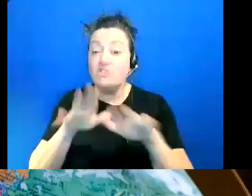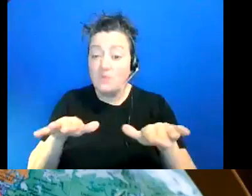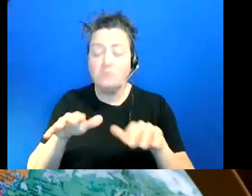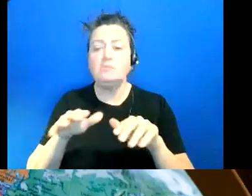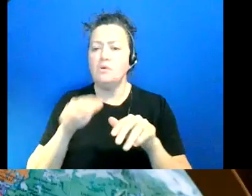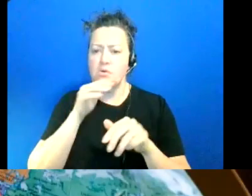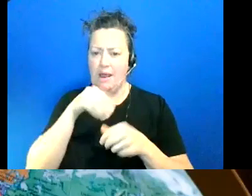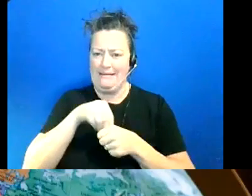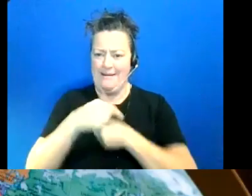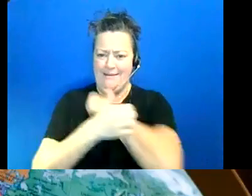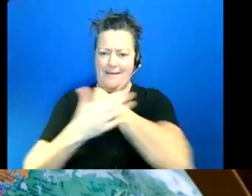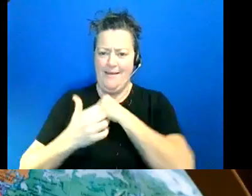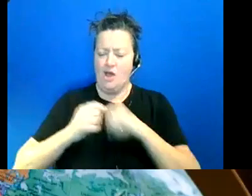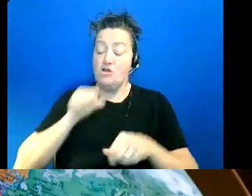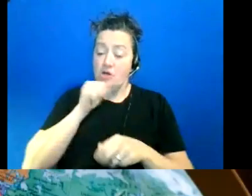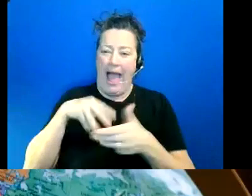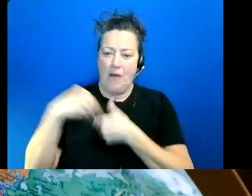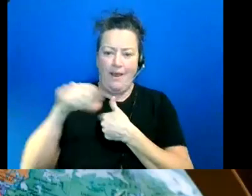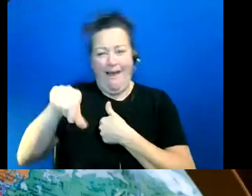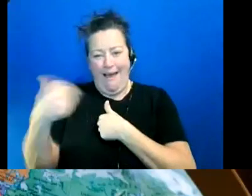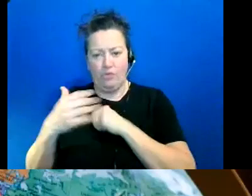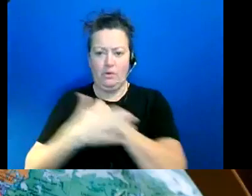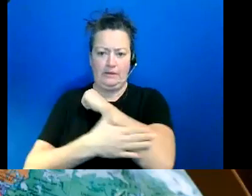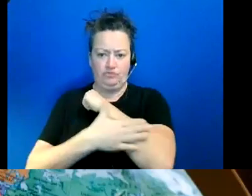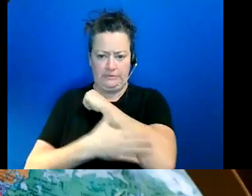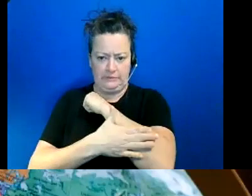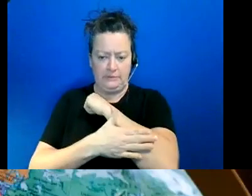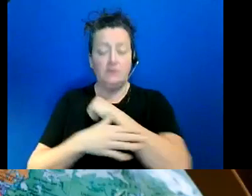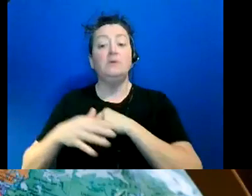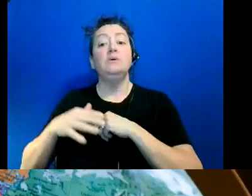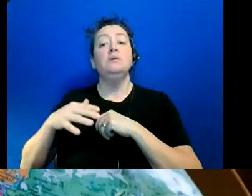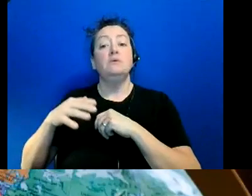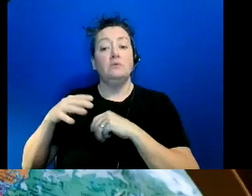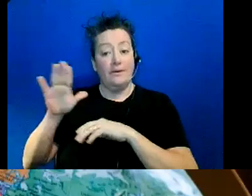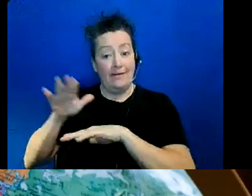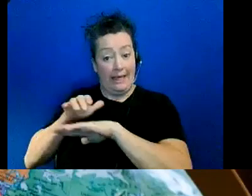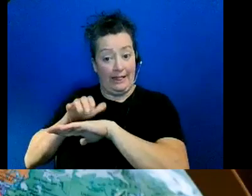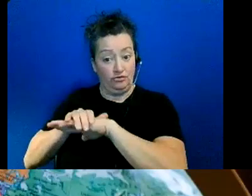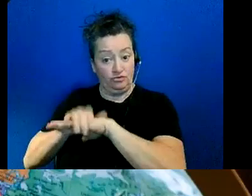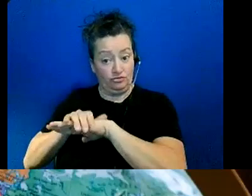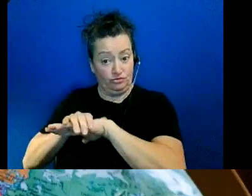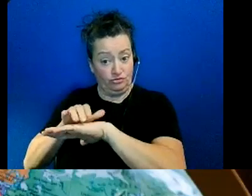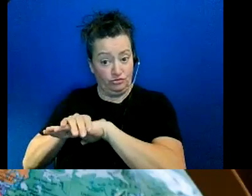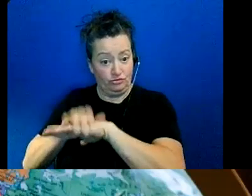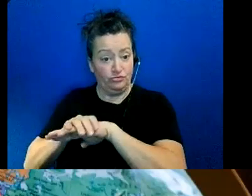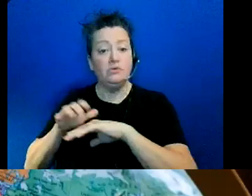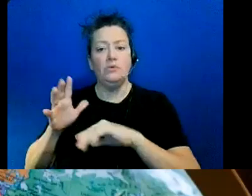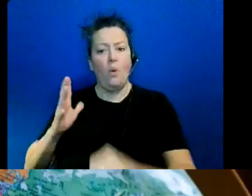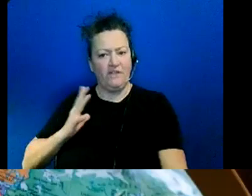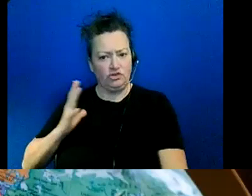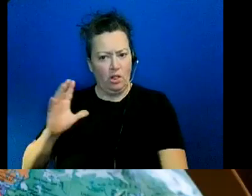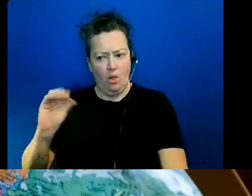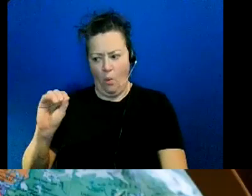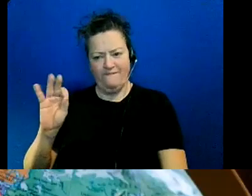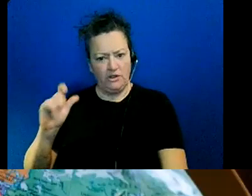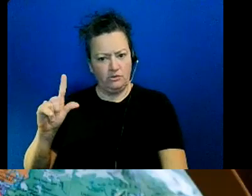any country um that where english is the official language they are enrolling in english and american school or with a bilingual